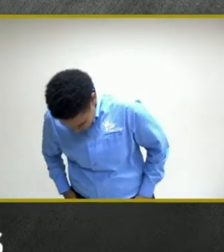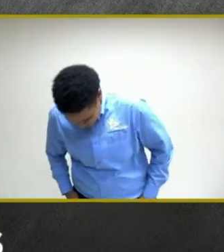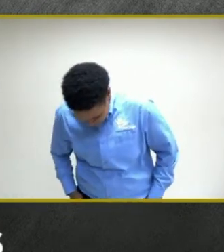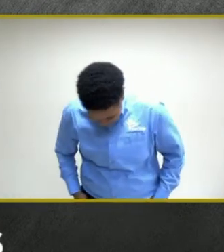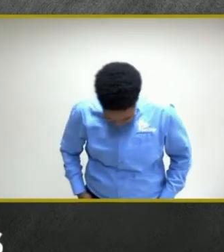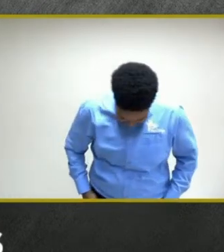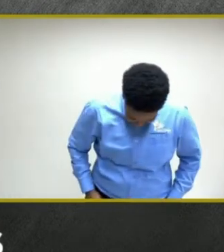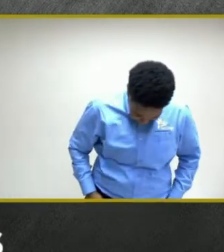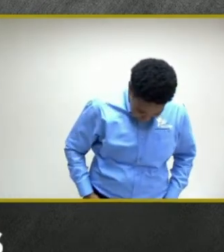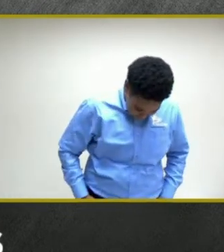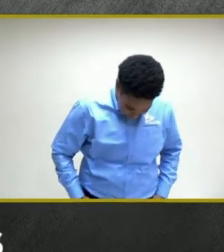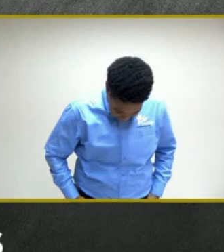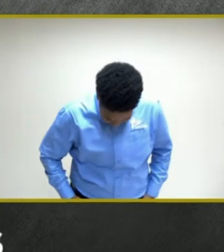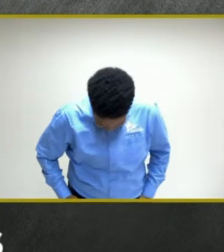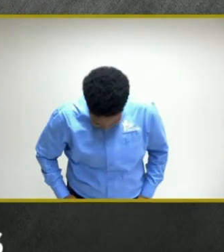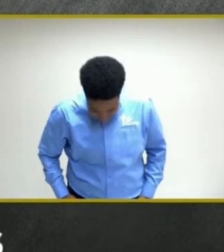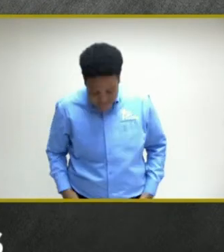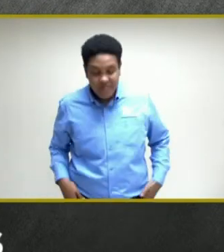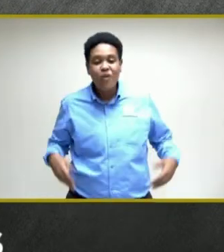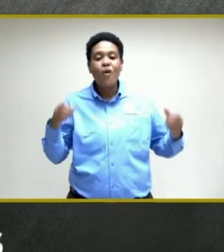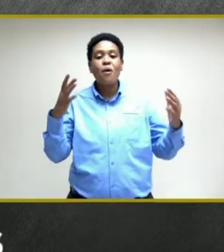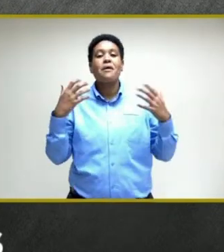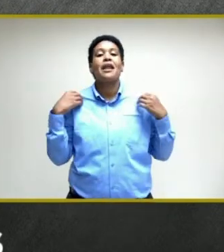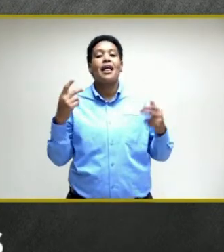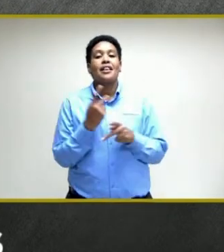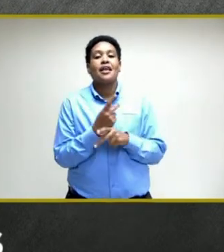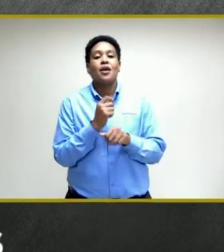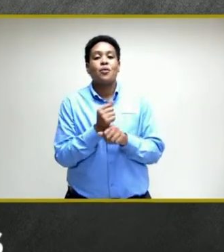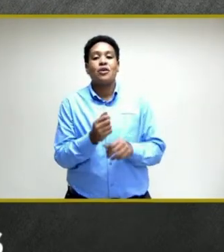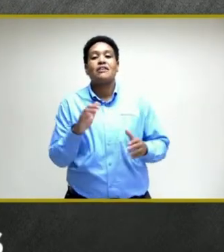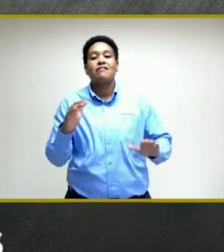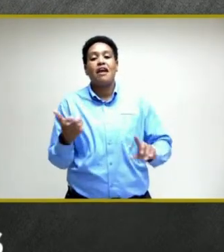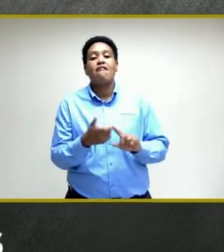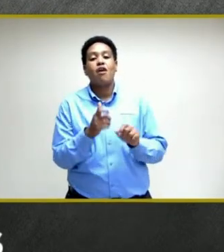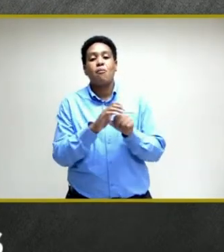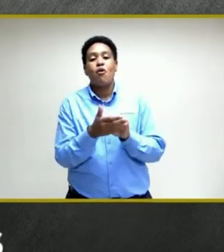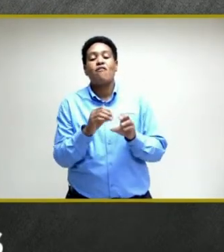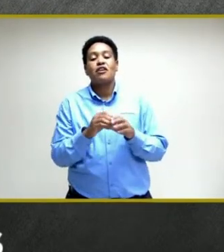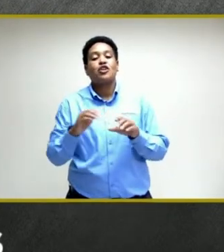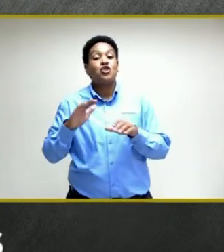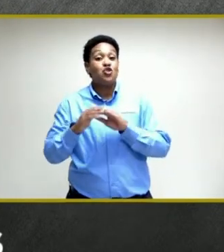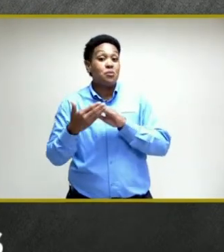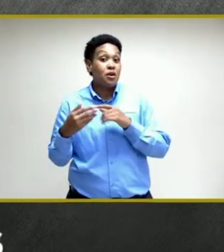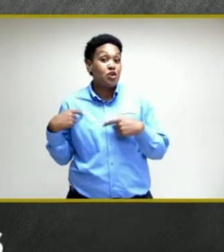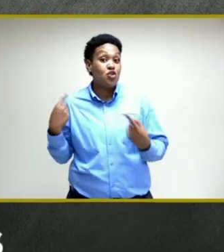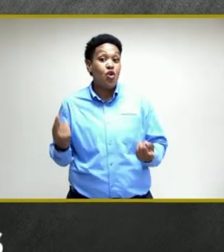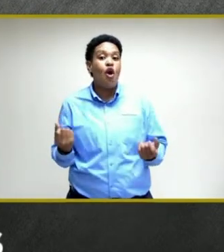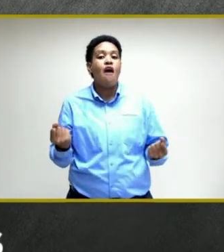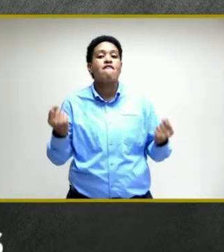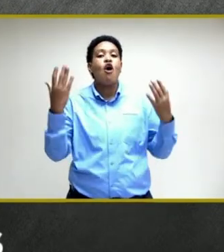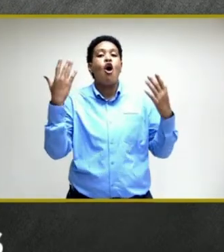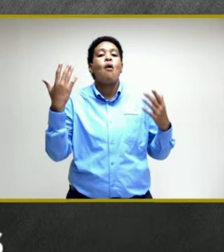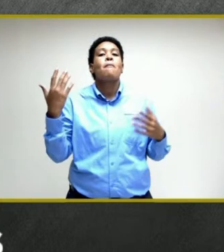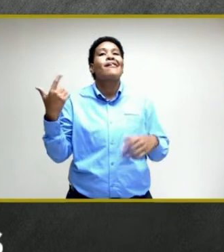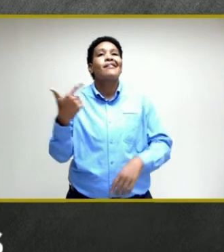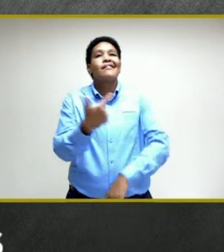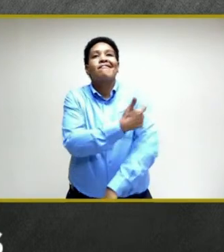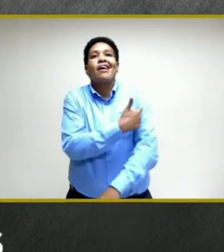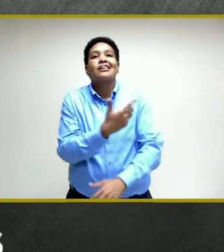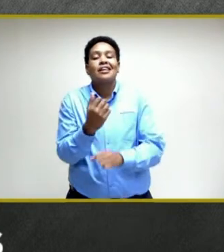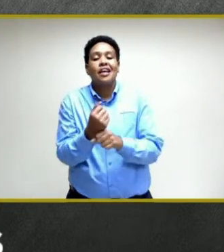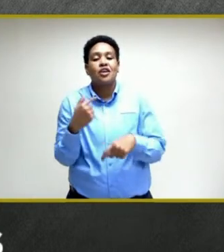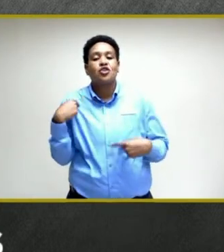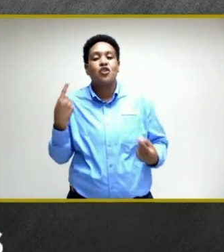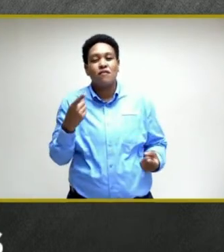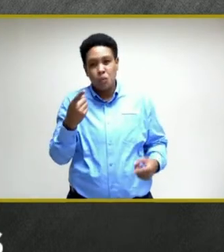healthcare workers have died from COVID-19 in Jamaica so far? How many have been vaccinated thus far? And